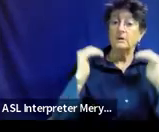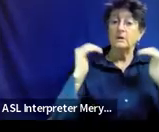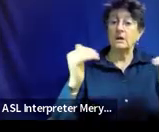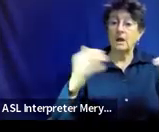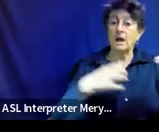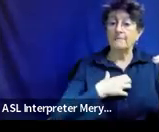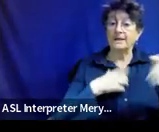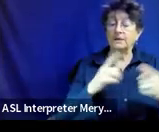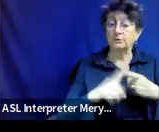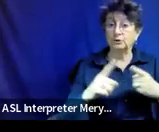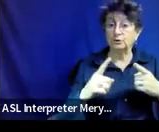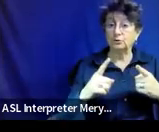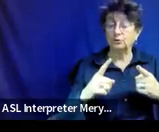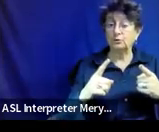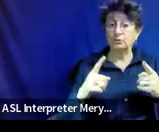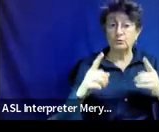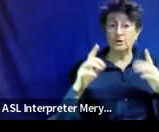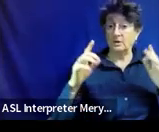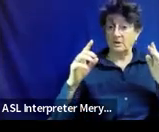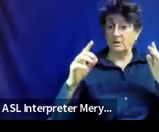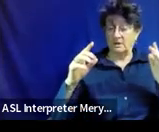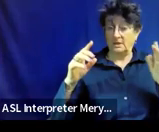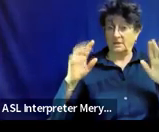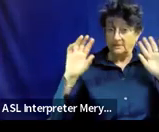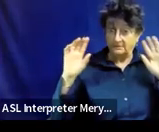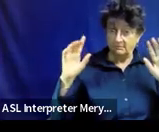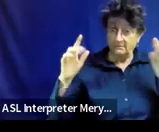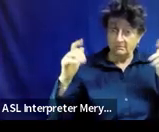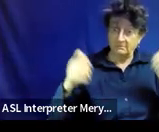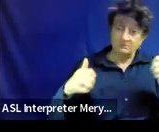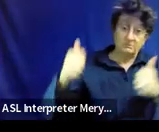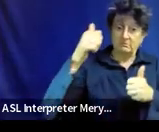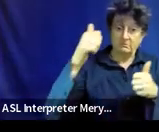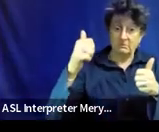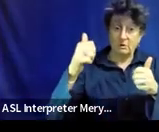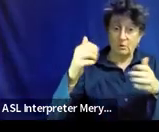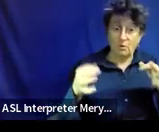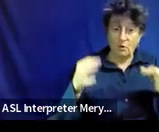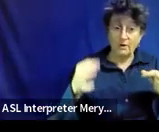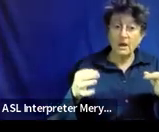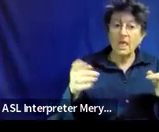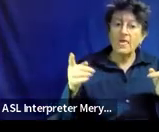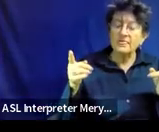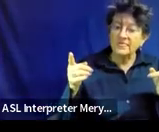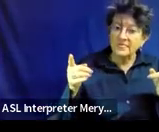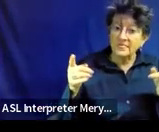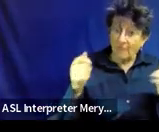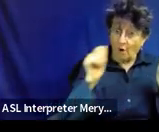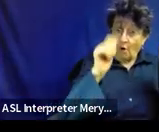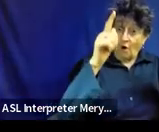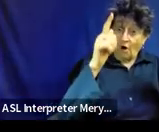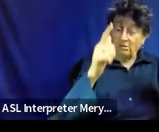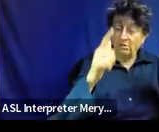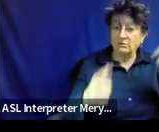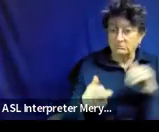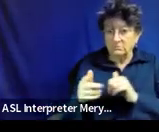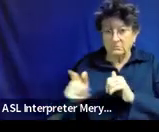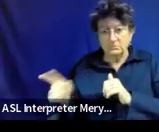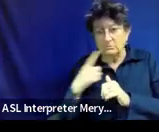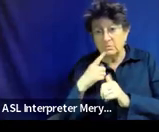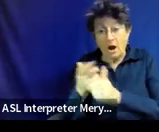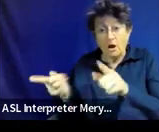agreed with the hearing officer because of Rowley. They, you know, any merely more than de minimis, A-okay.